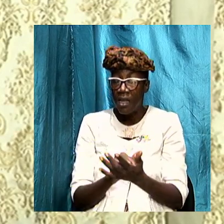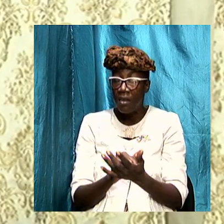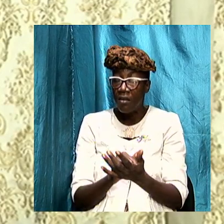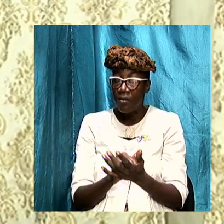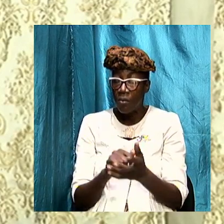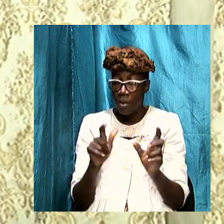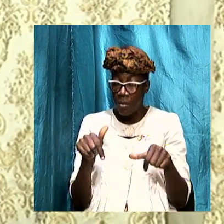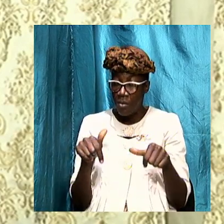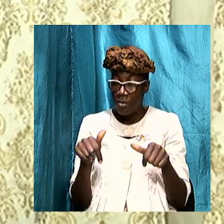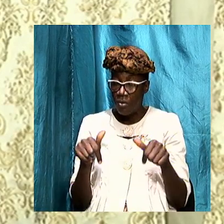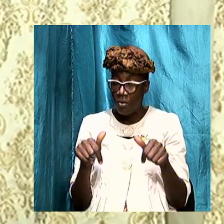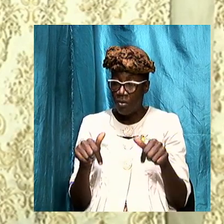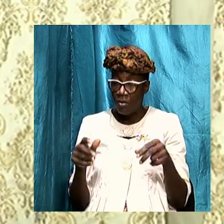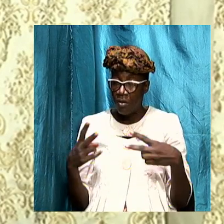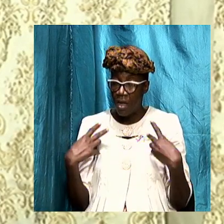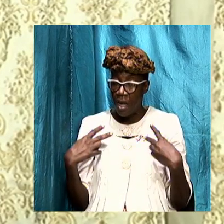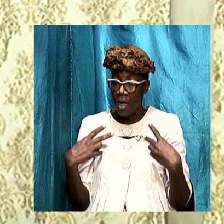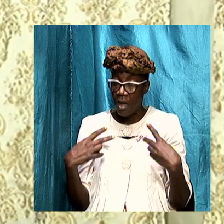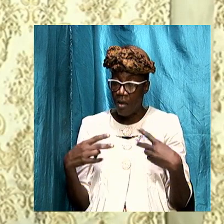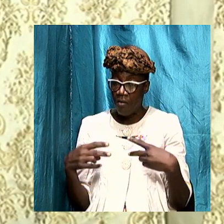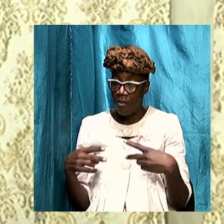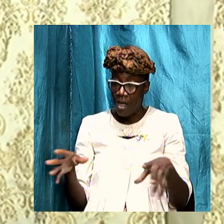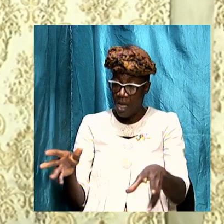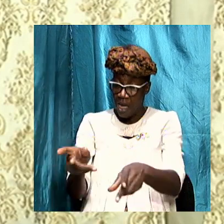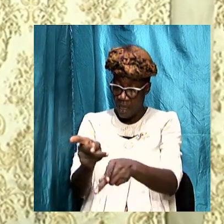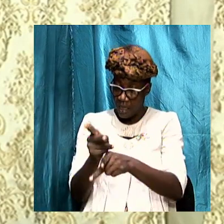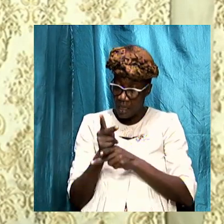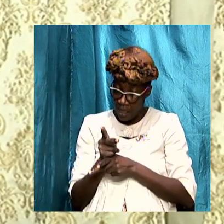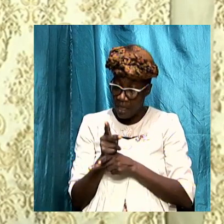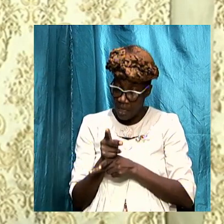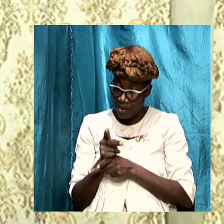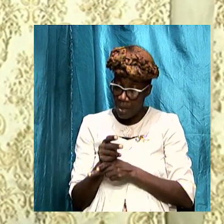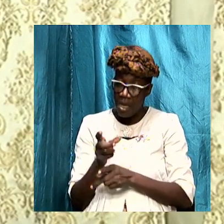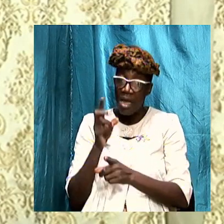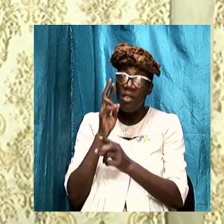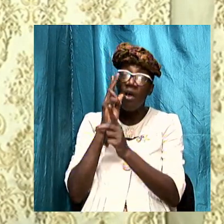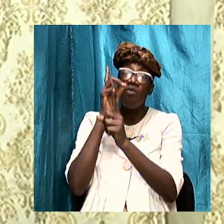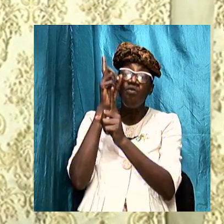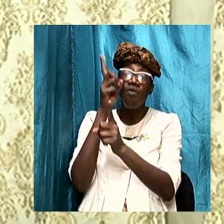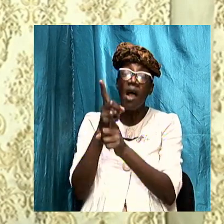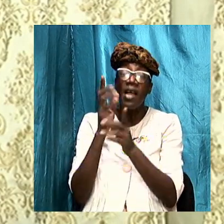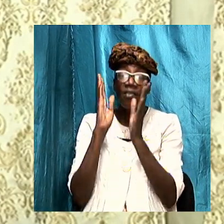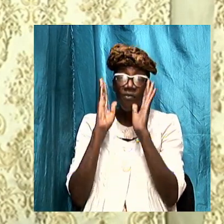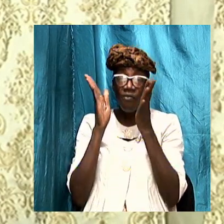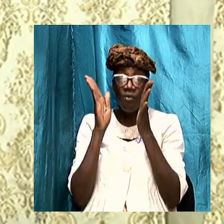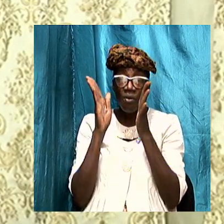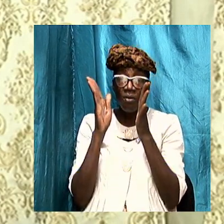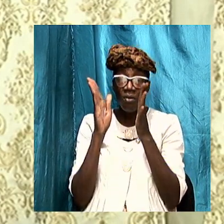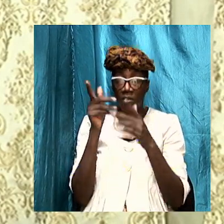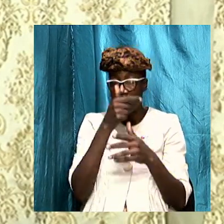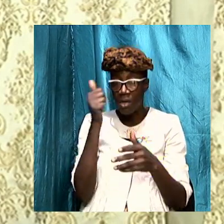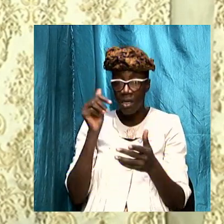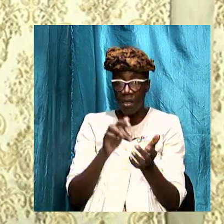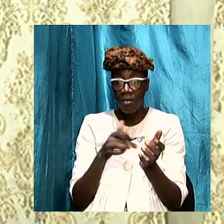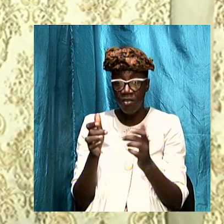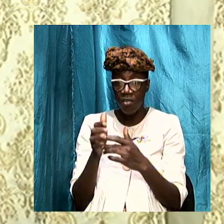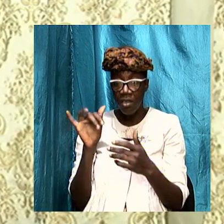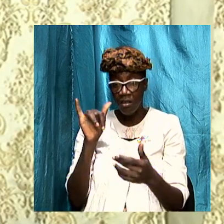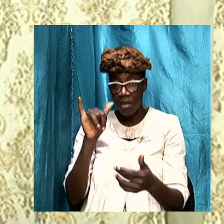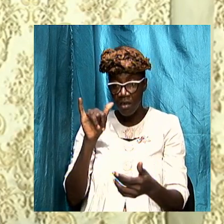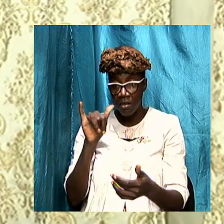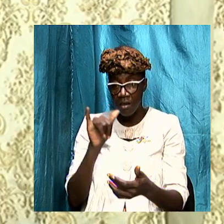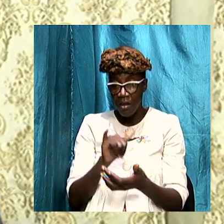have and maintain the right focus because the Jesus that